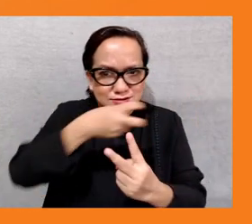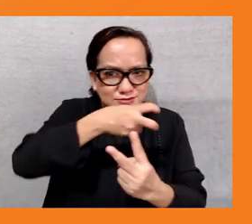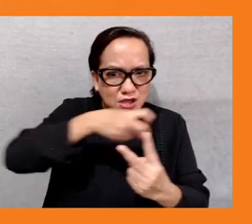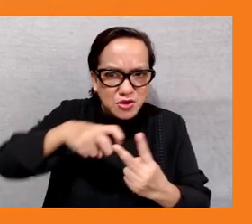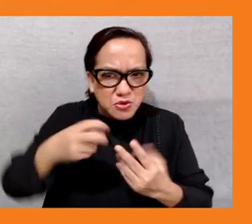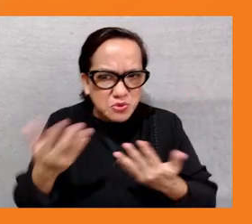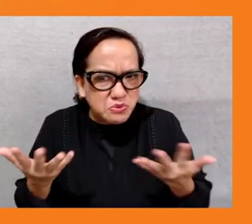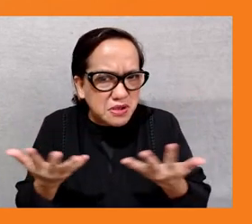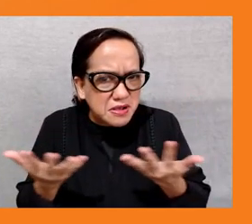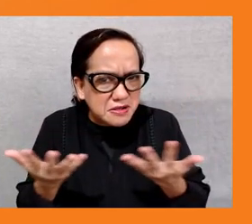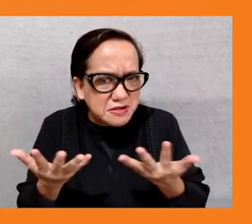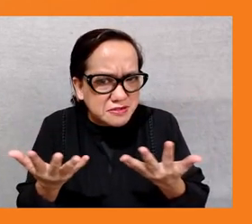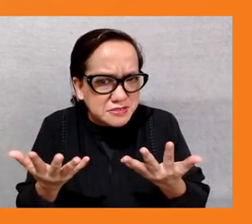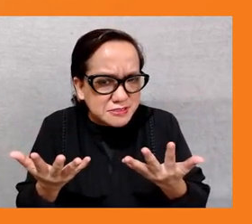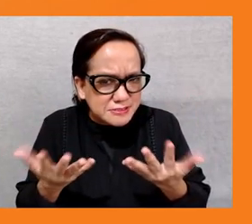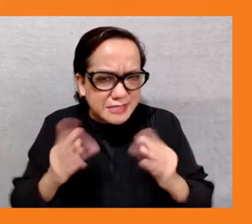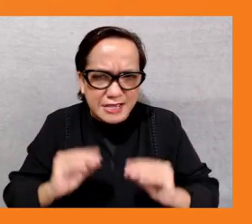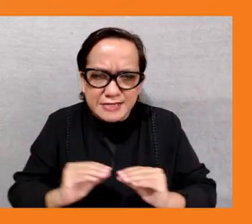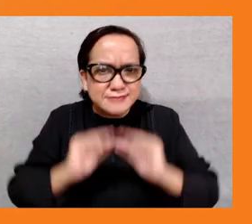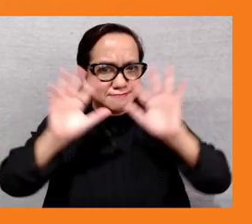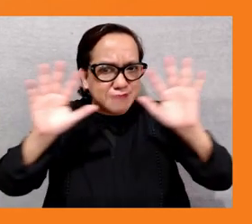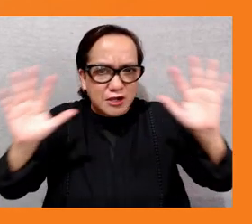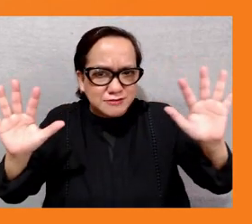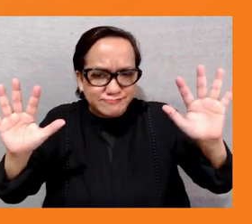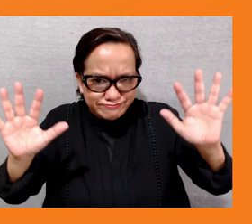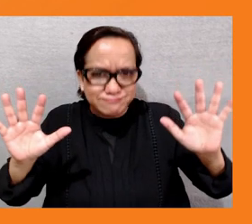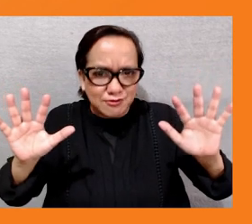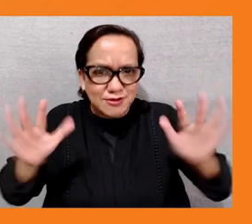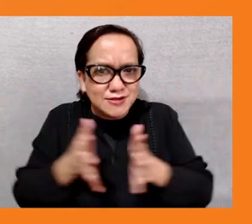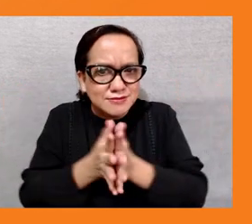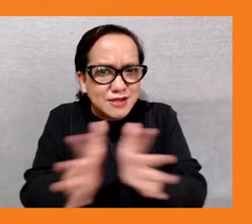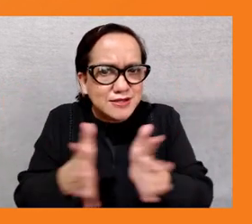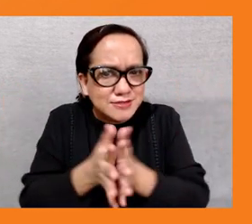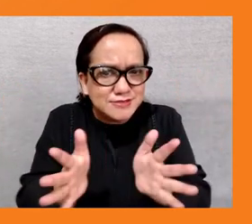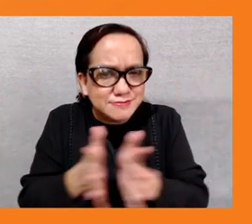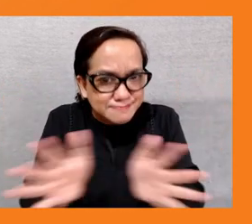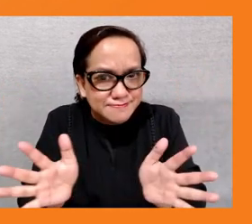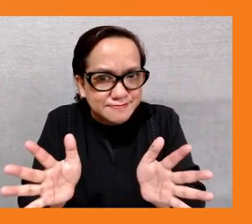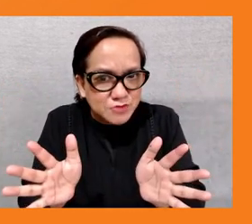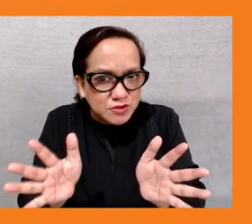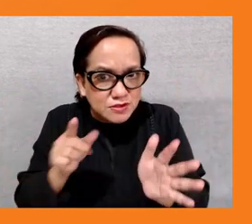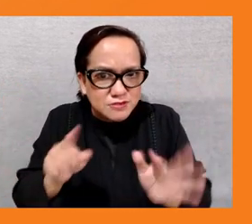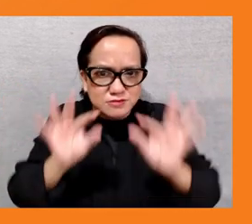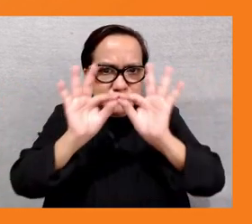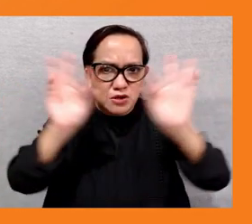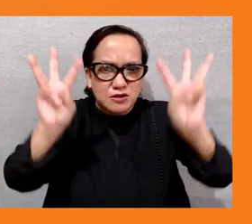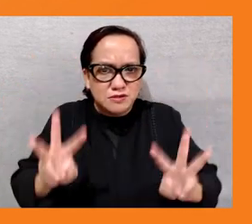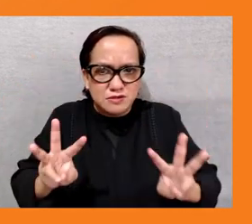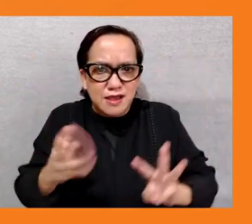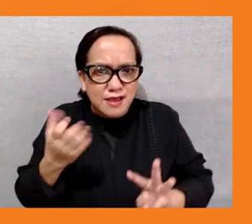frameworks um plans so that we have coherent and consistent messaging and implementation